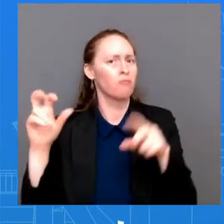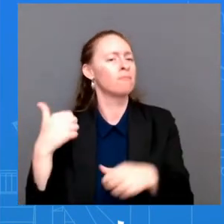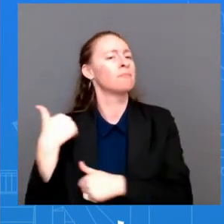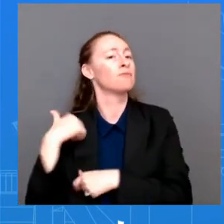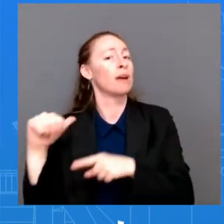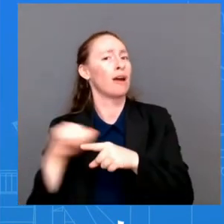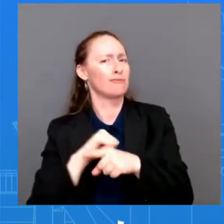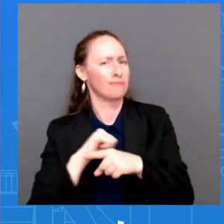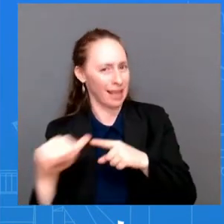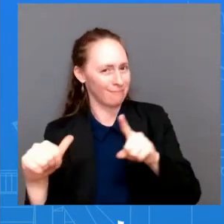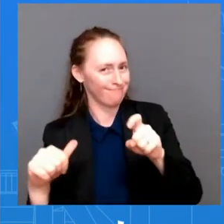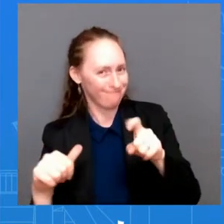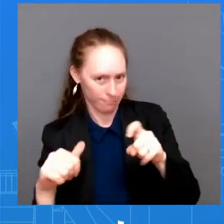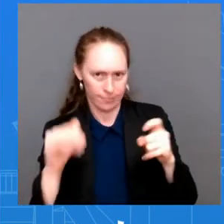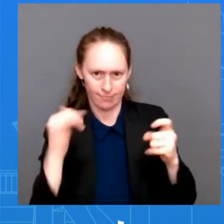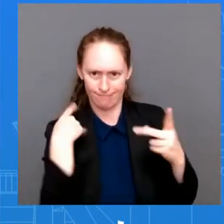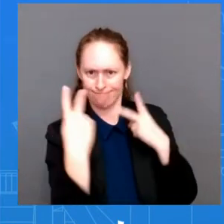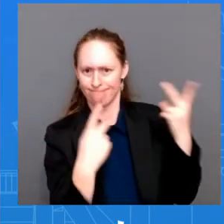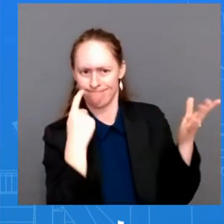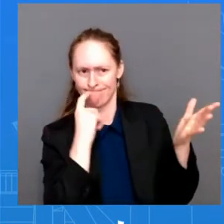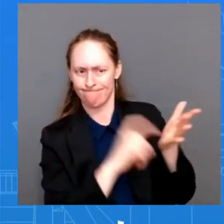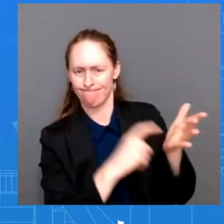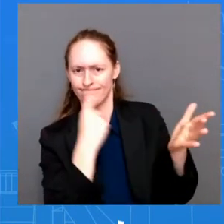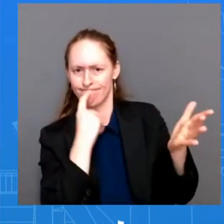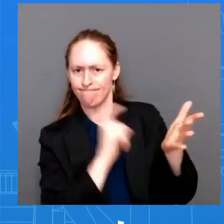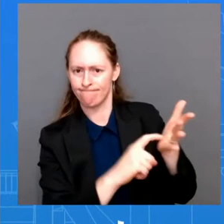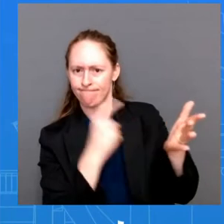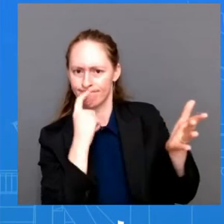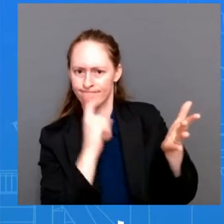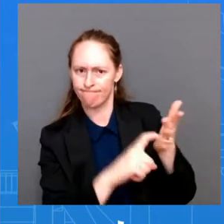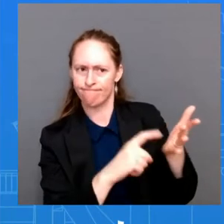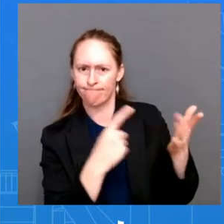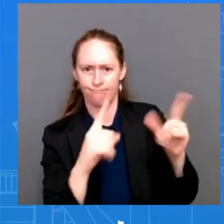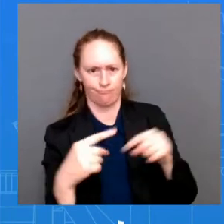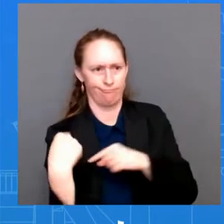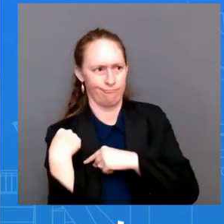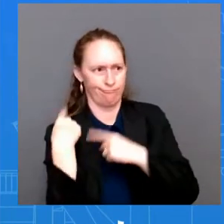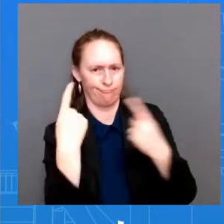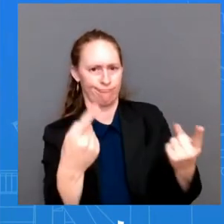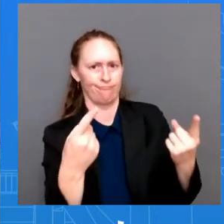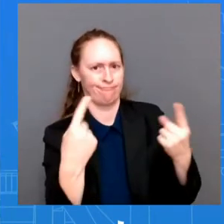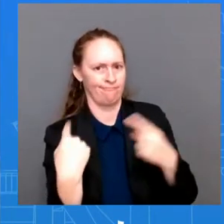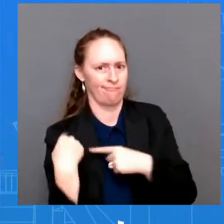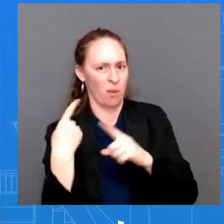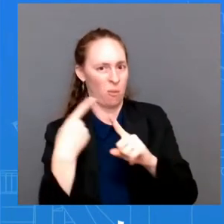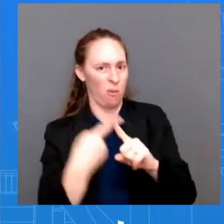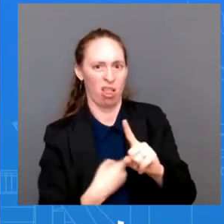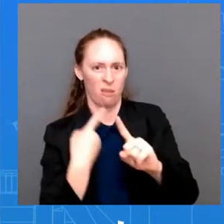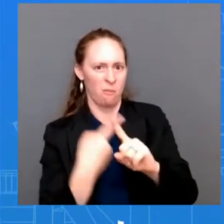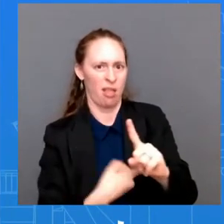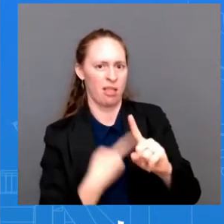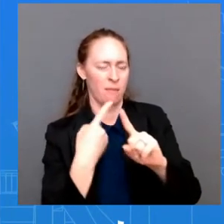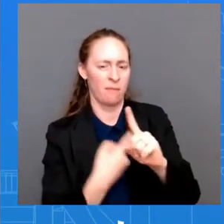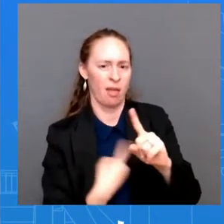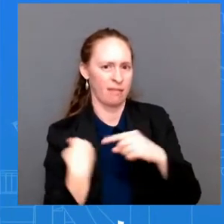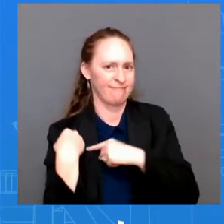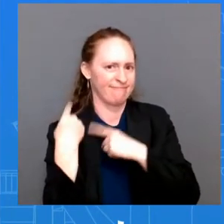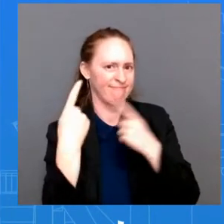this has been going on now for months. And if you really want to, you can go back years in terms of